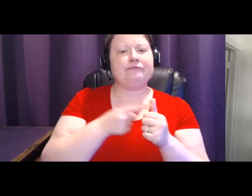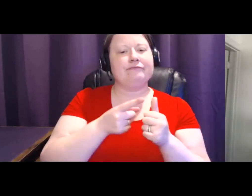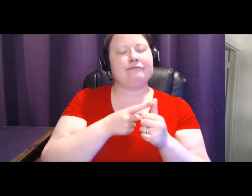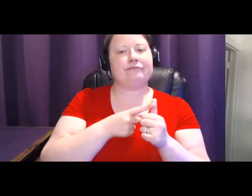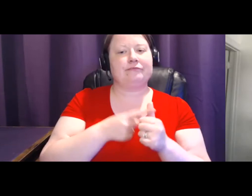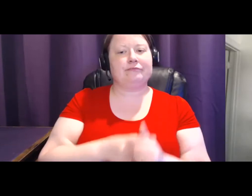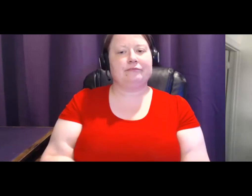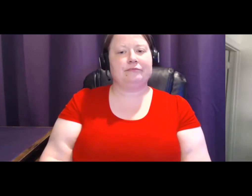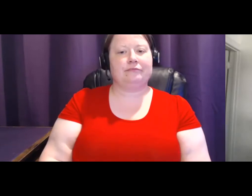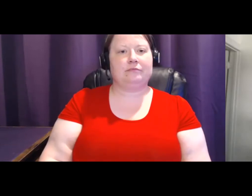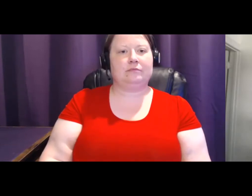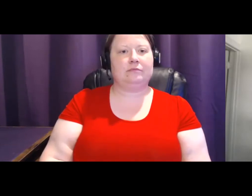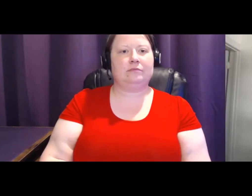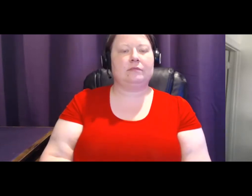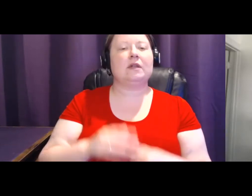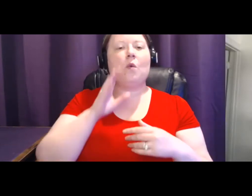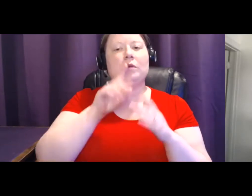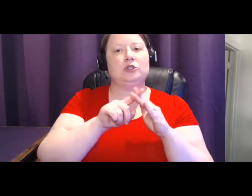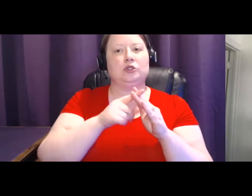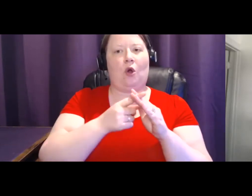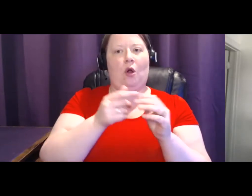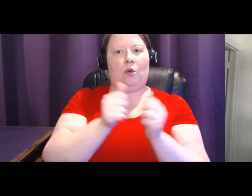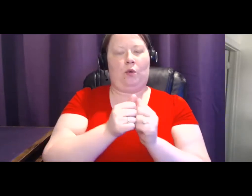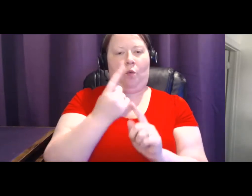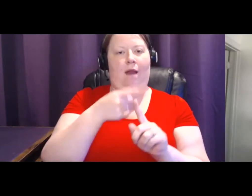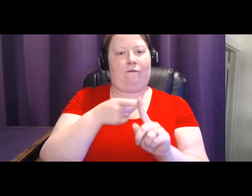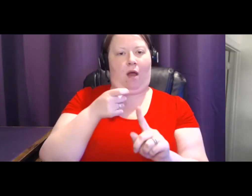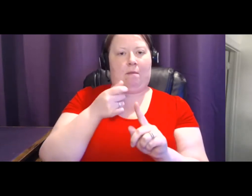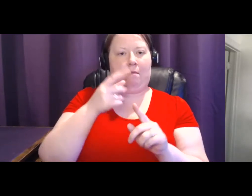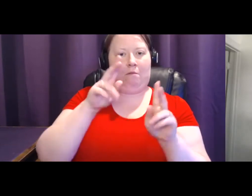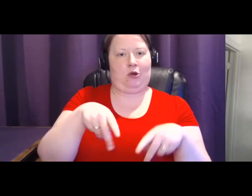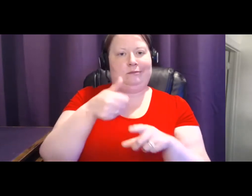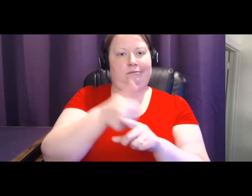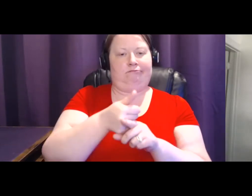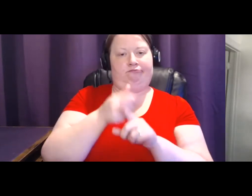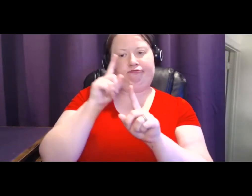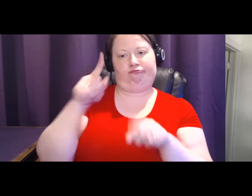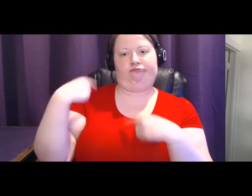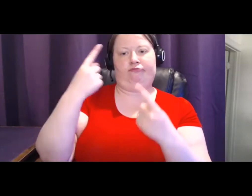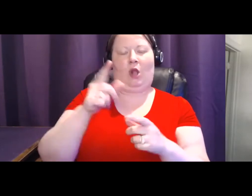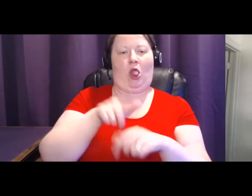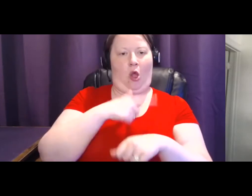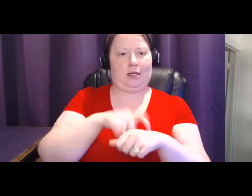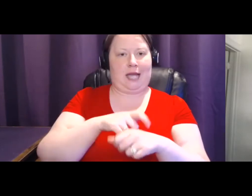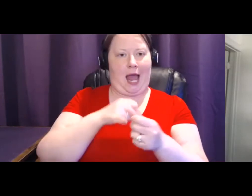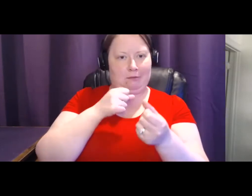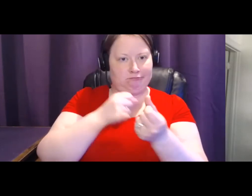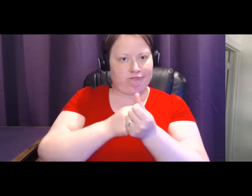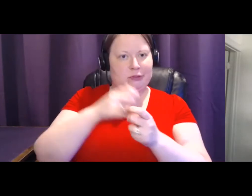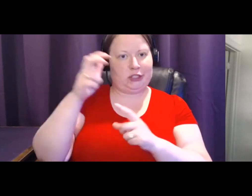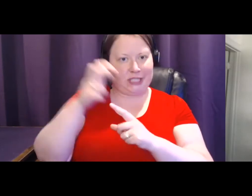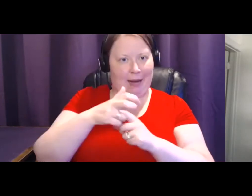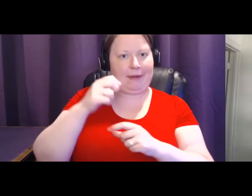one actually from someone who's been a long time champion and fighter and friend of